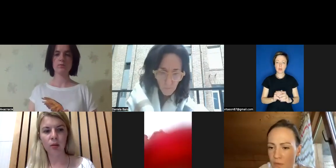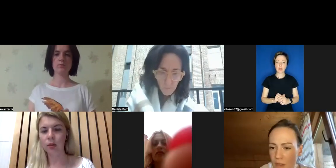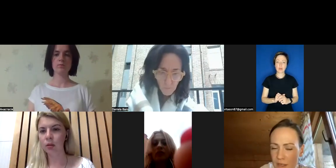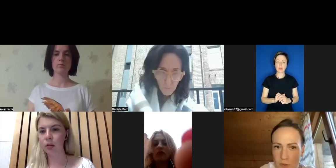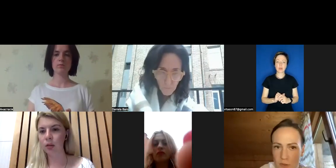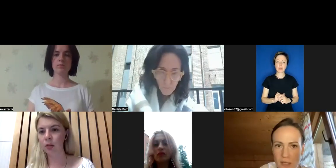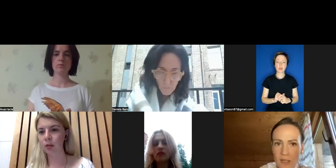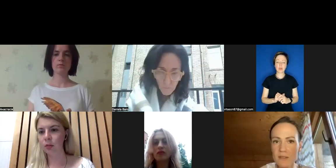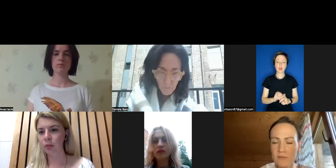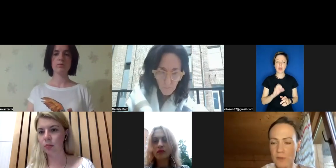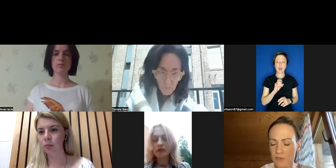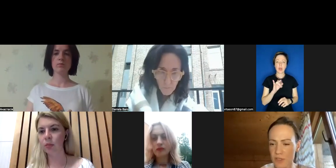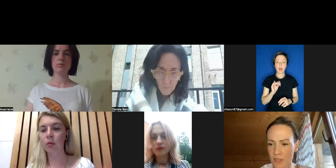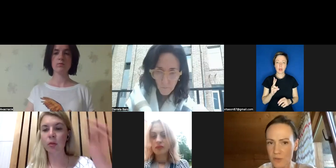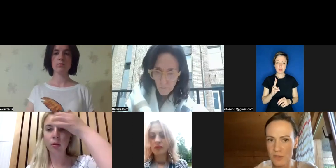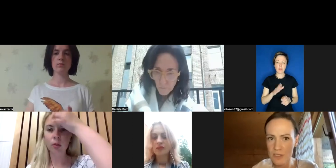Eric Rosenthal,